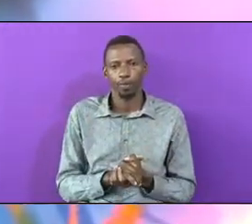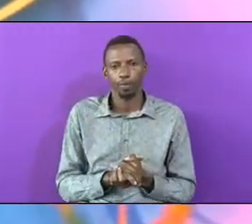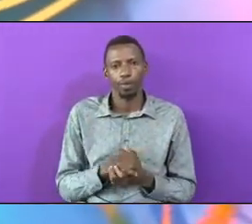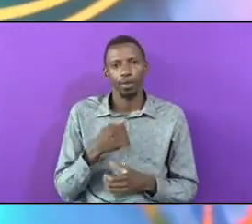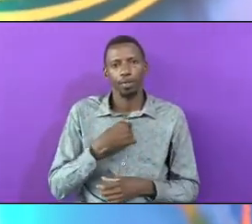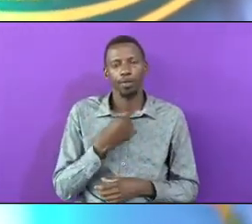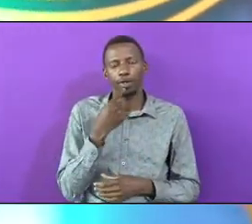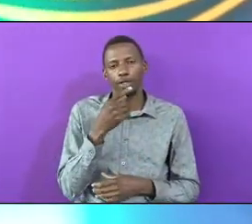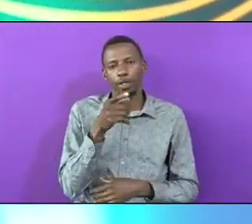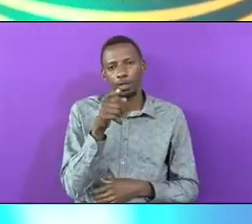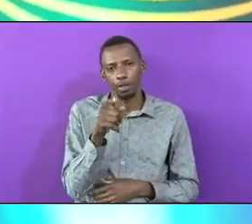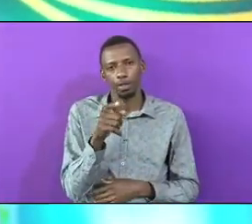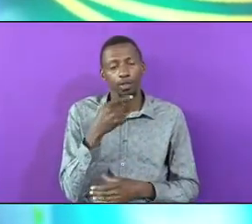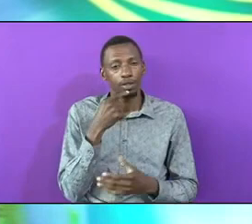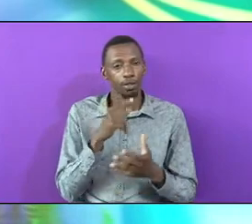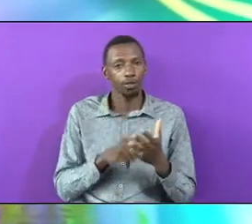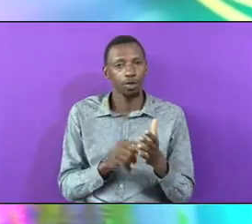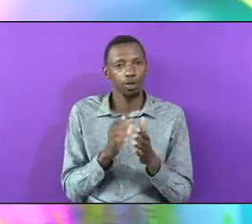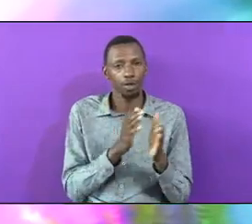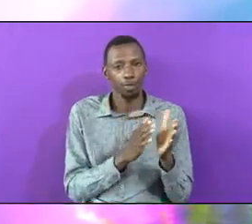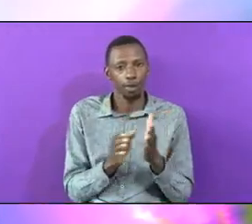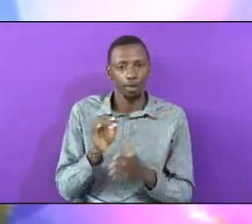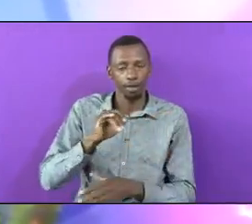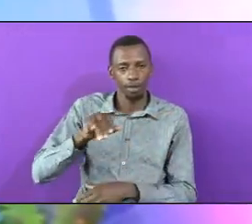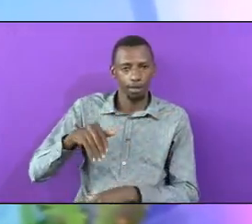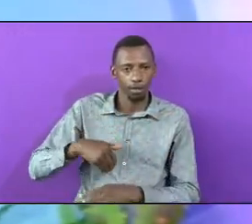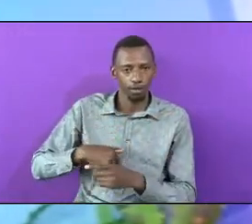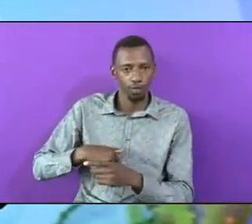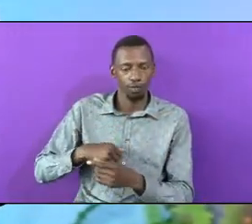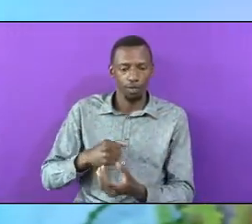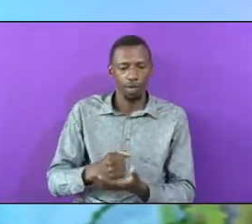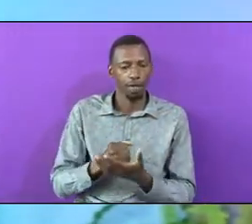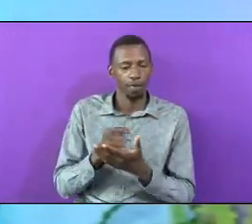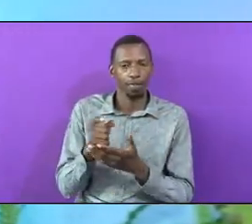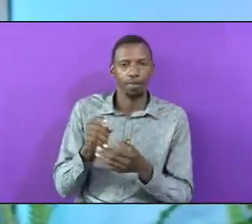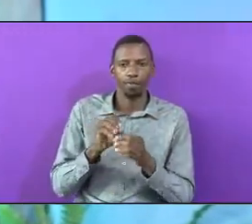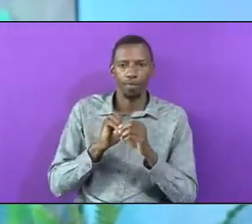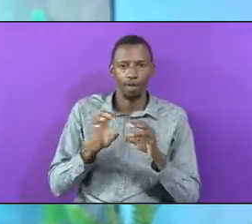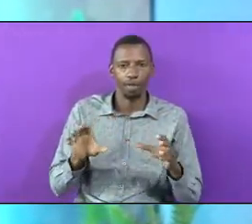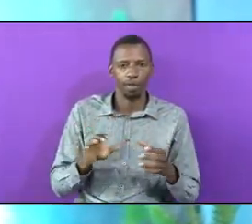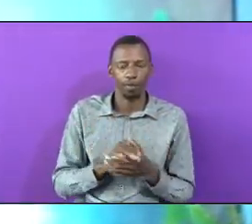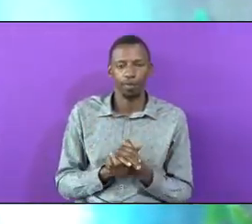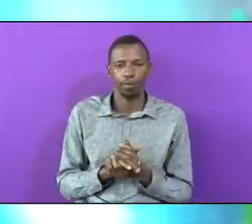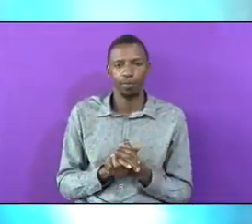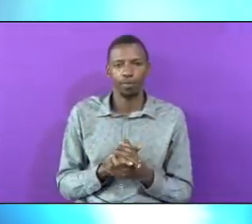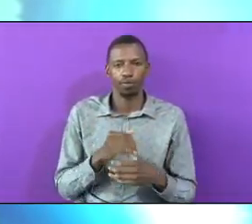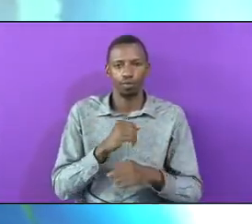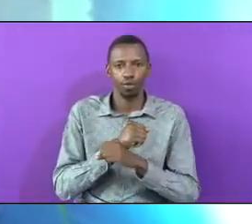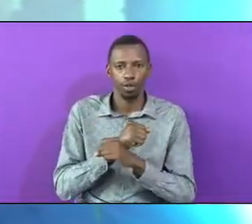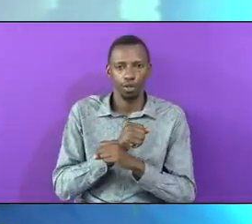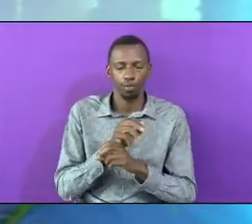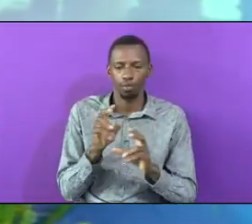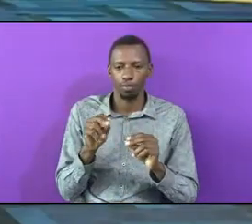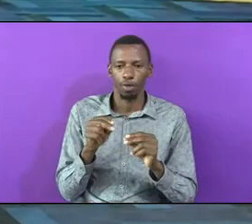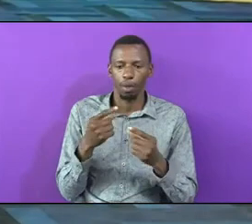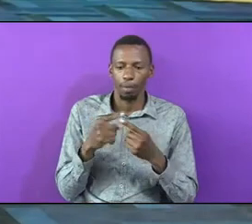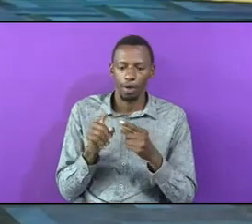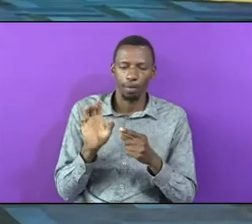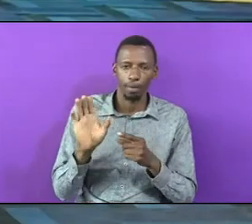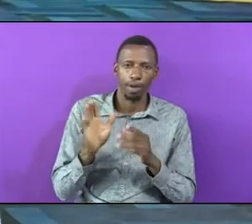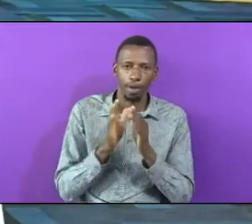I'm Saying This To Say That The Plan Of Jacob Did Not Help Him But What Helped Him Is The Prayer That He Made